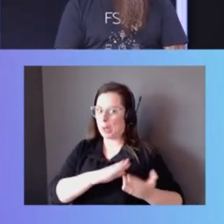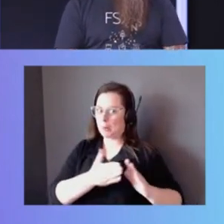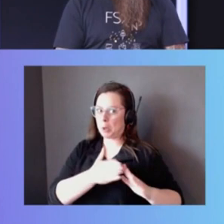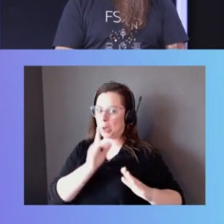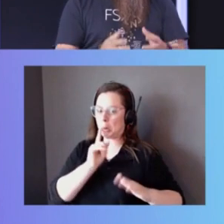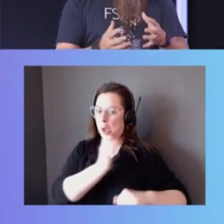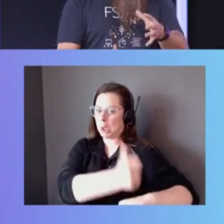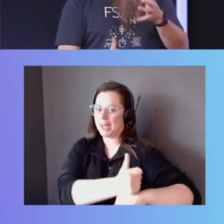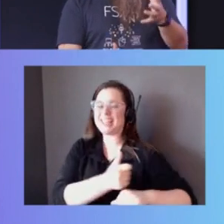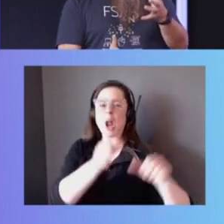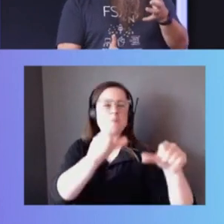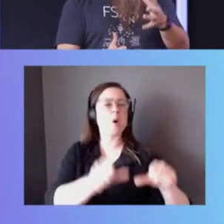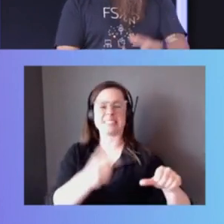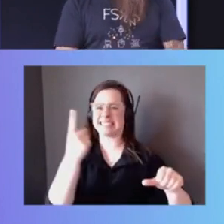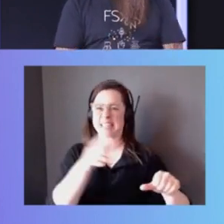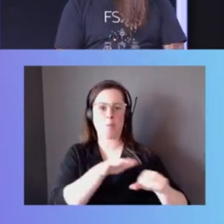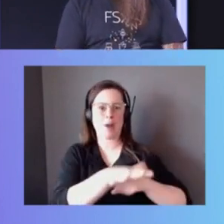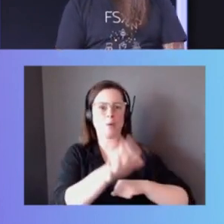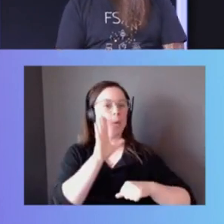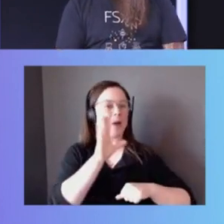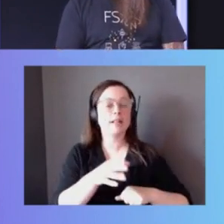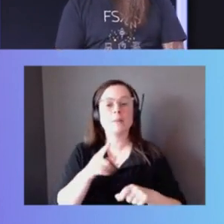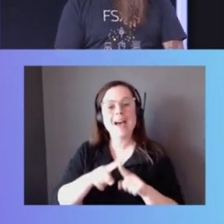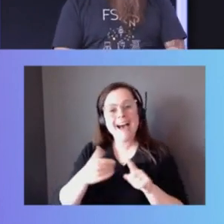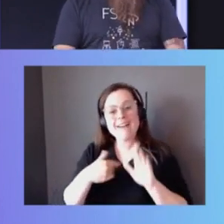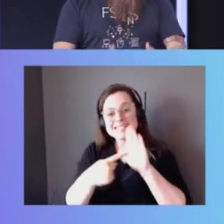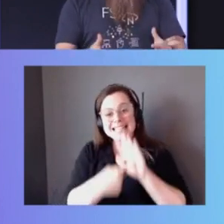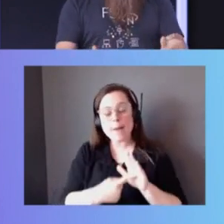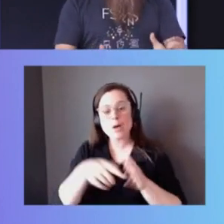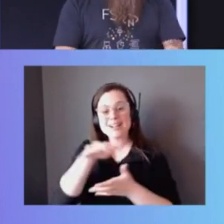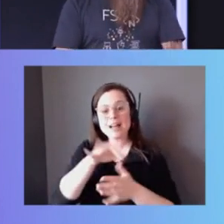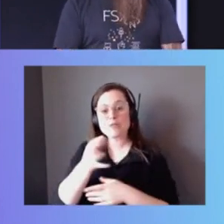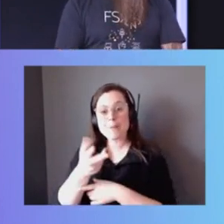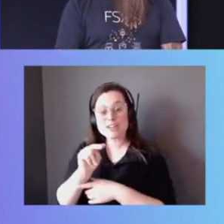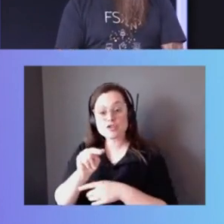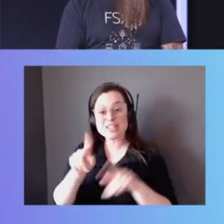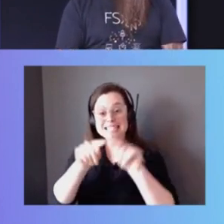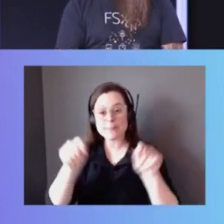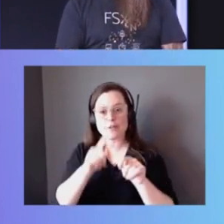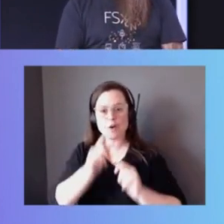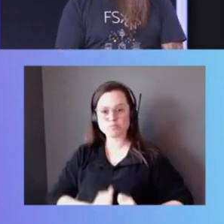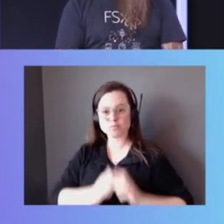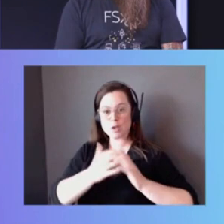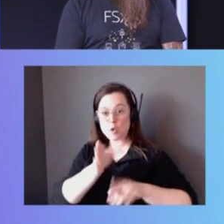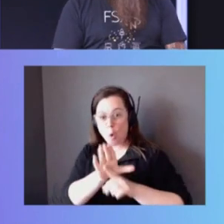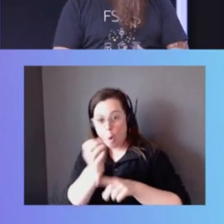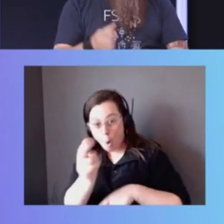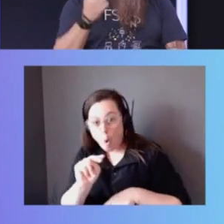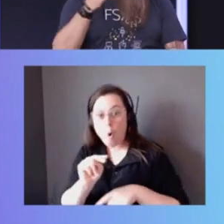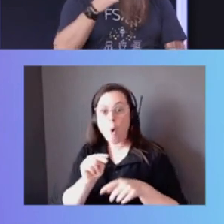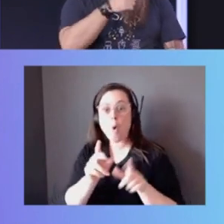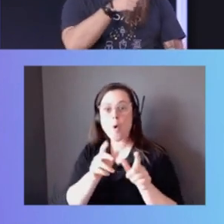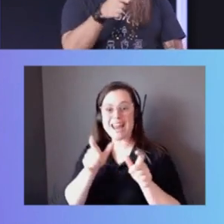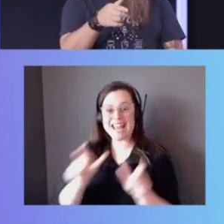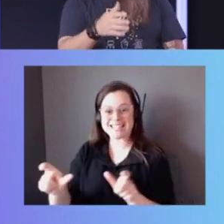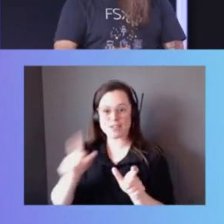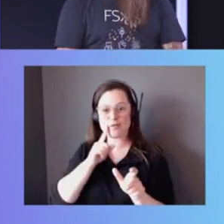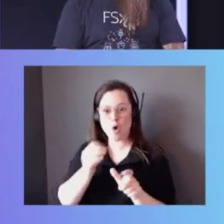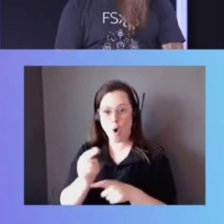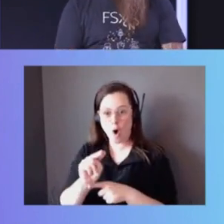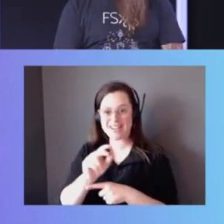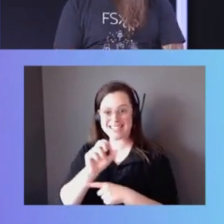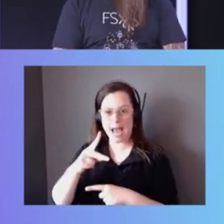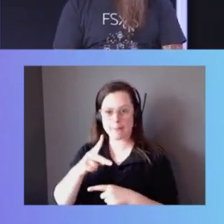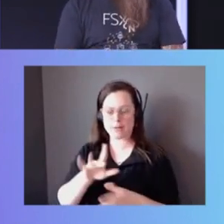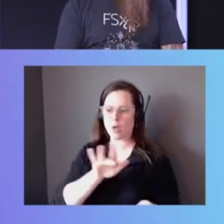repo somewhere. I've got some sample CloudFormation templates to spin up your own instance of ONTAP. Yeah. With a single, couple of button clicks, right?